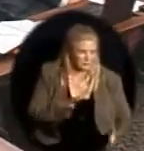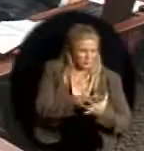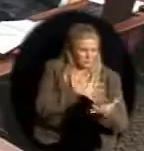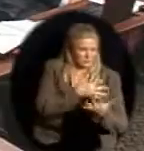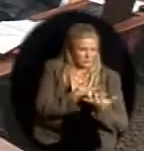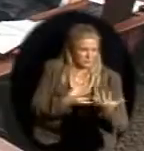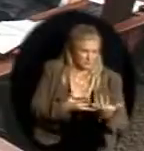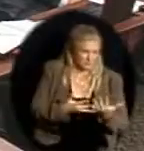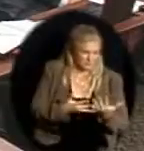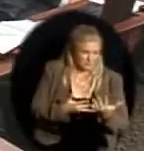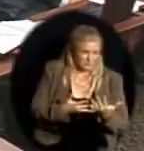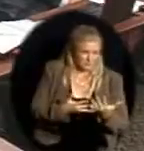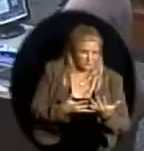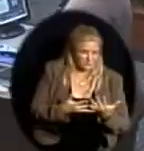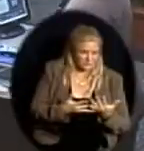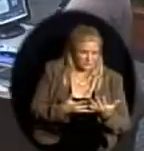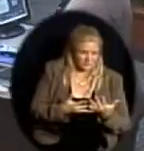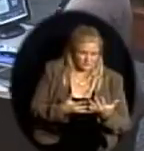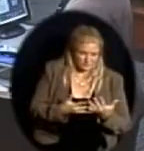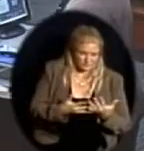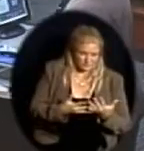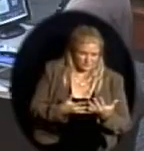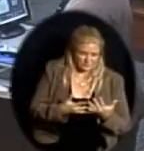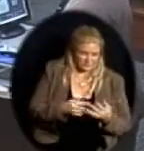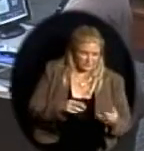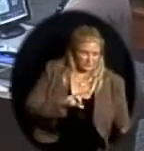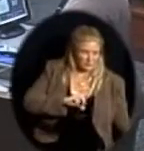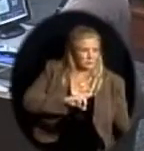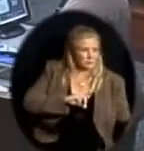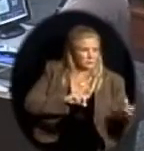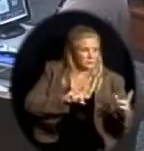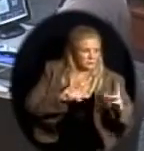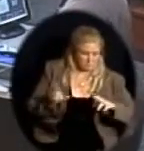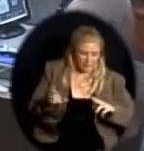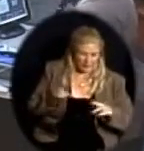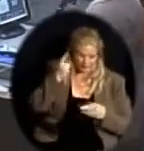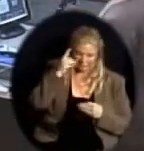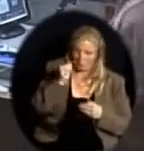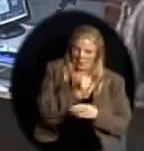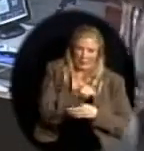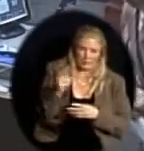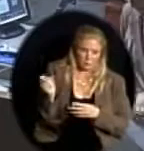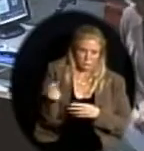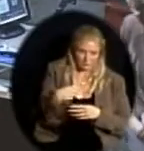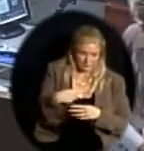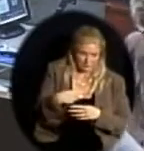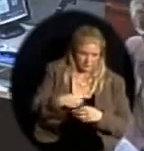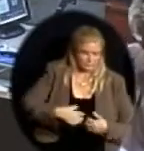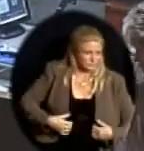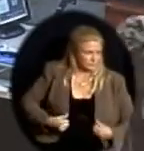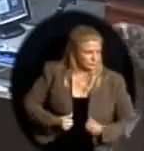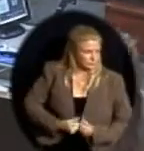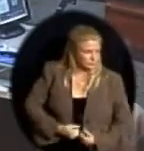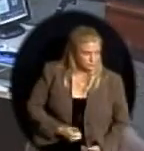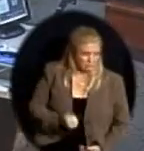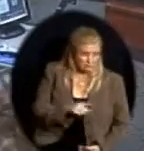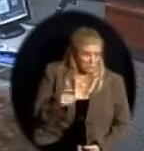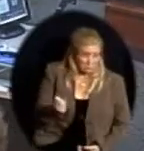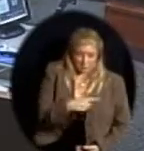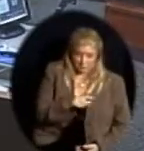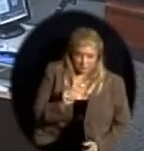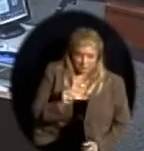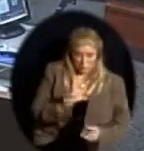contributed to the PowerPoint, and they would stand ready to answer any questions that you might have. Thank you, Dr. Manikowski. Board members, any questions or comments?